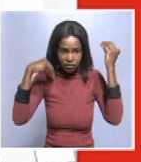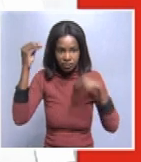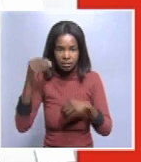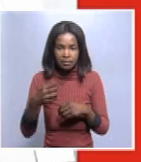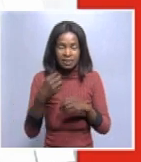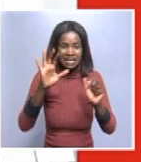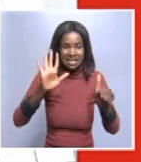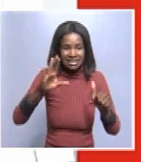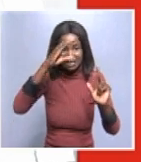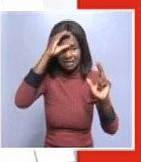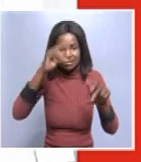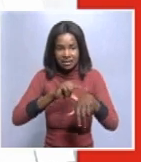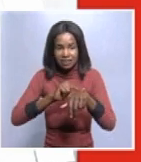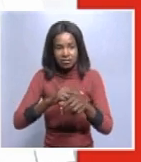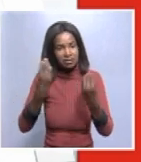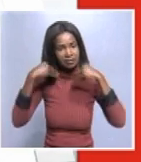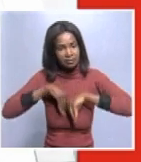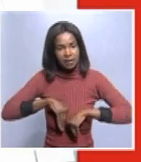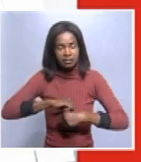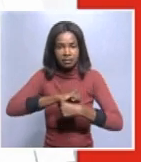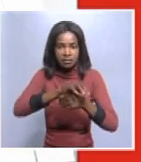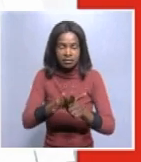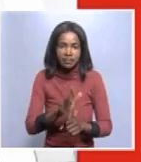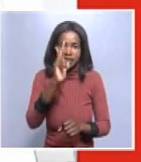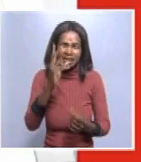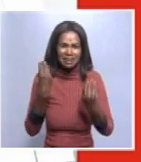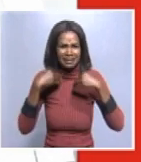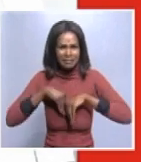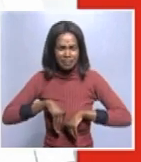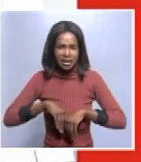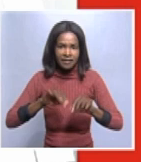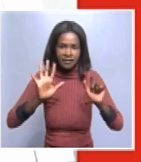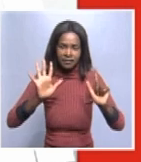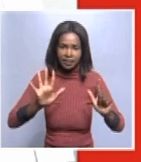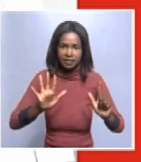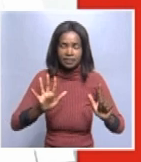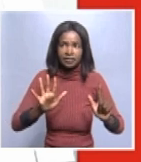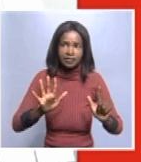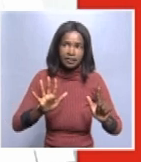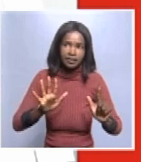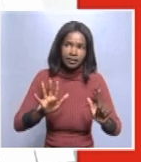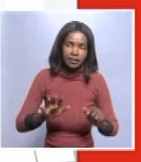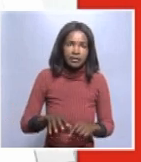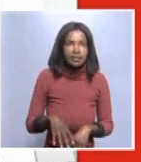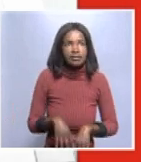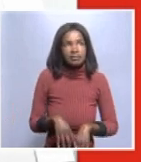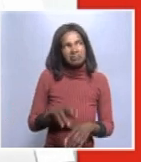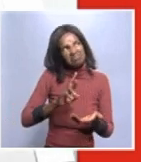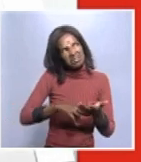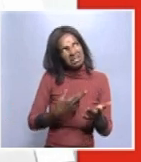health care workers. Of all the confirmed cases, 7, which represent 5%,